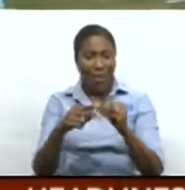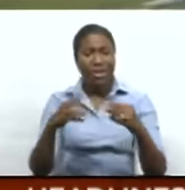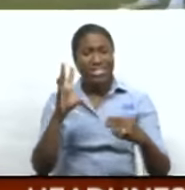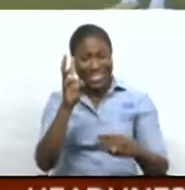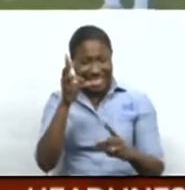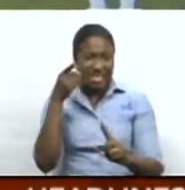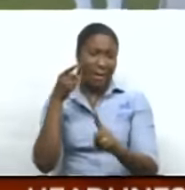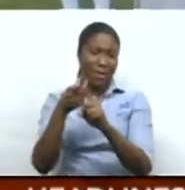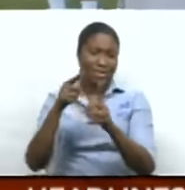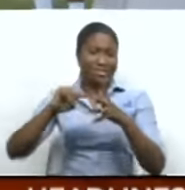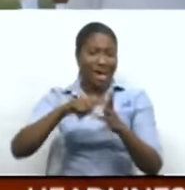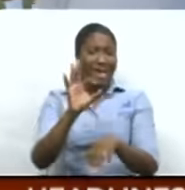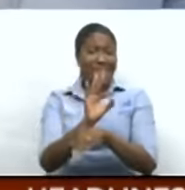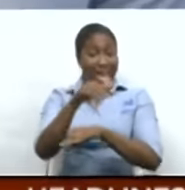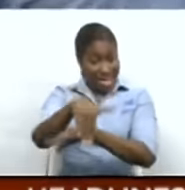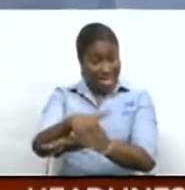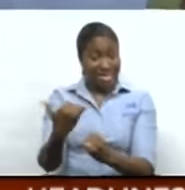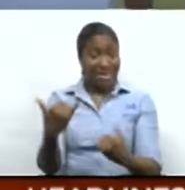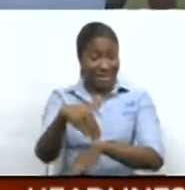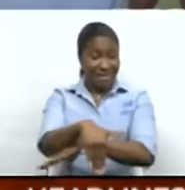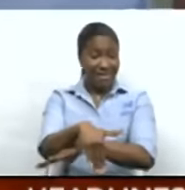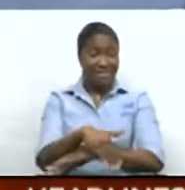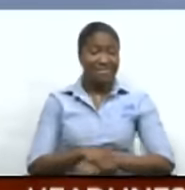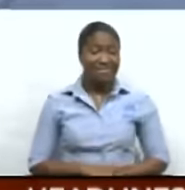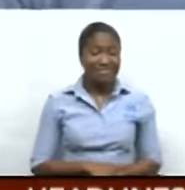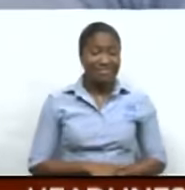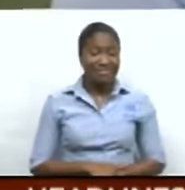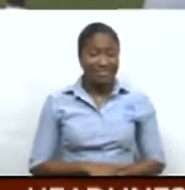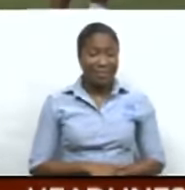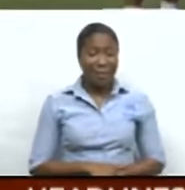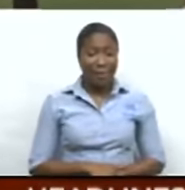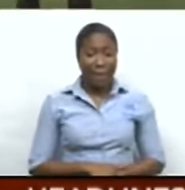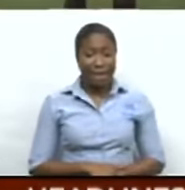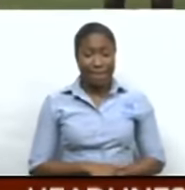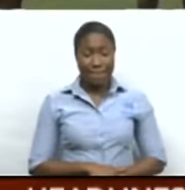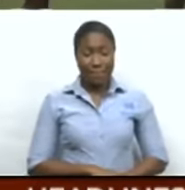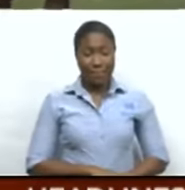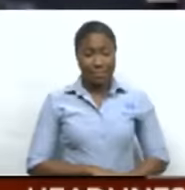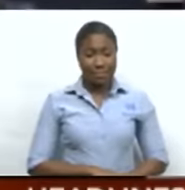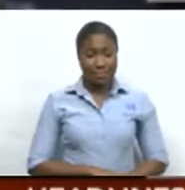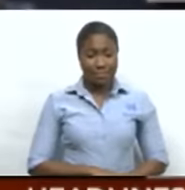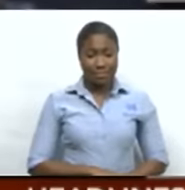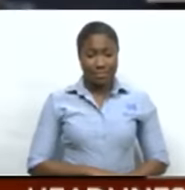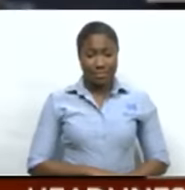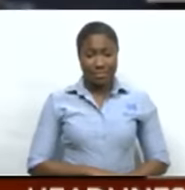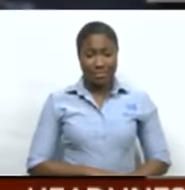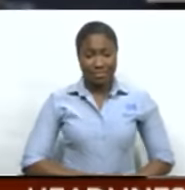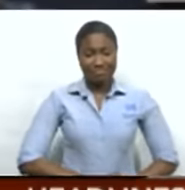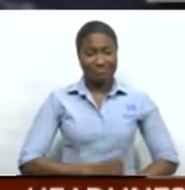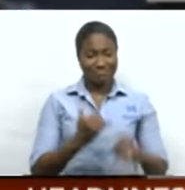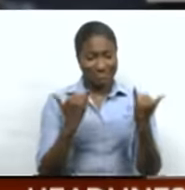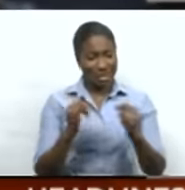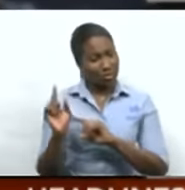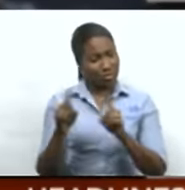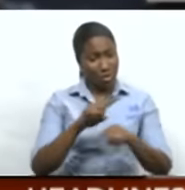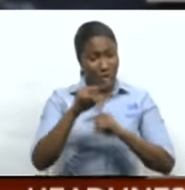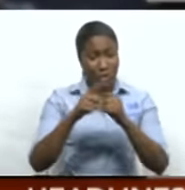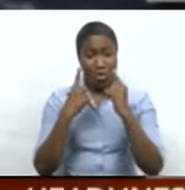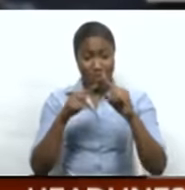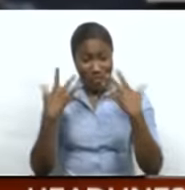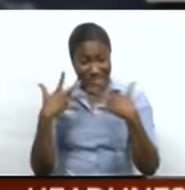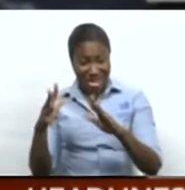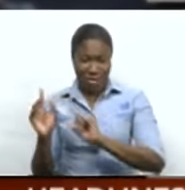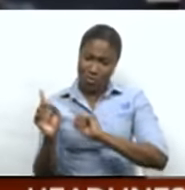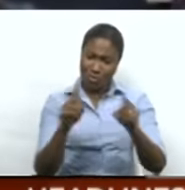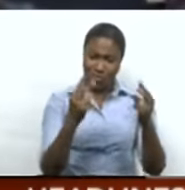Kick-off is at 9 p.m. this evening. Jovan Ravello, CNC3 Sport. Head on out as soon as the CNC3 news